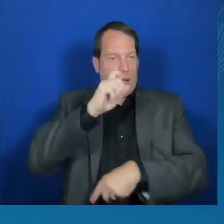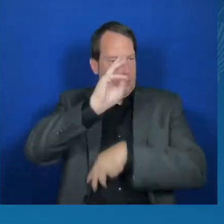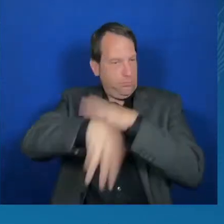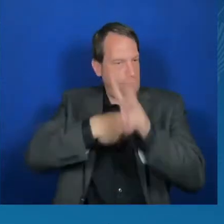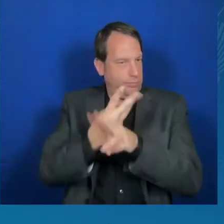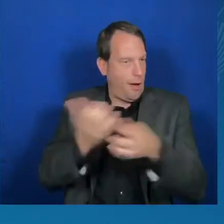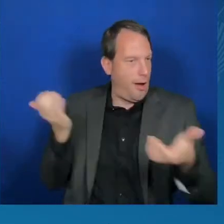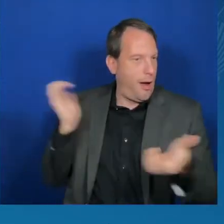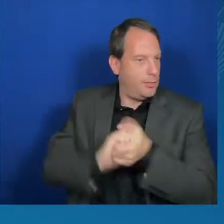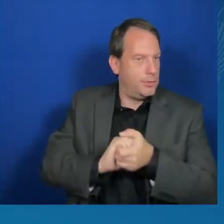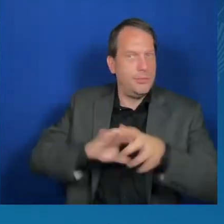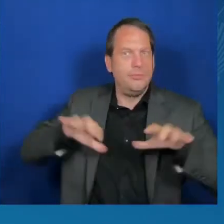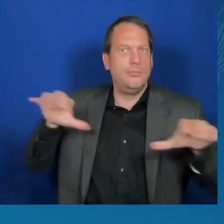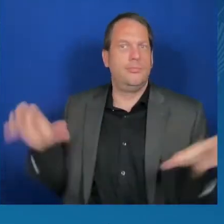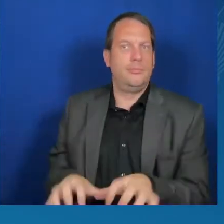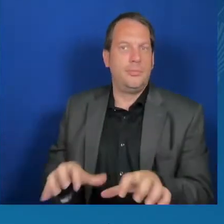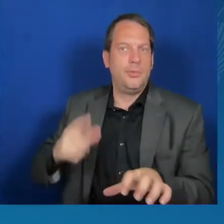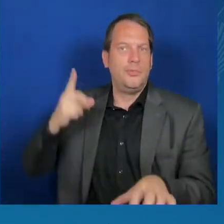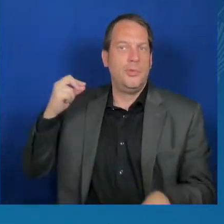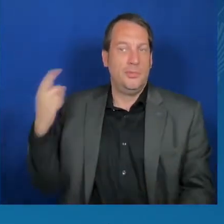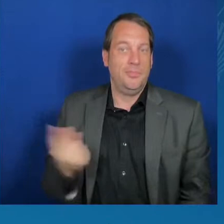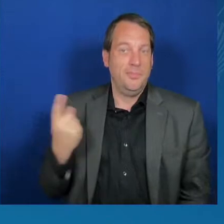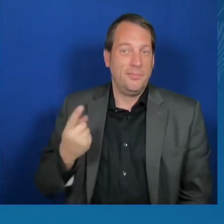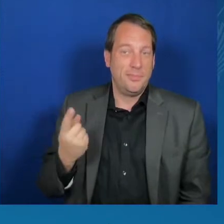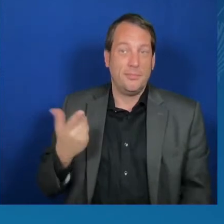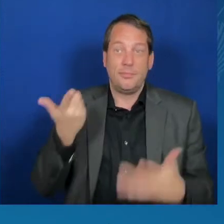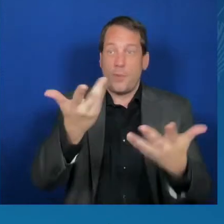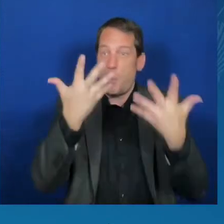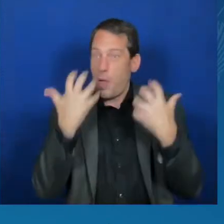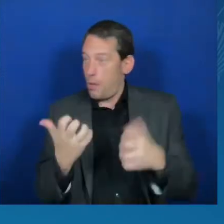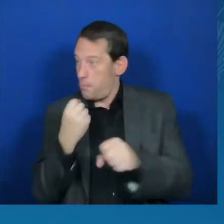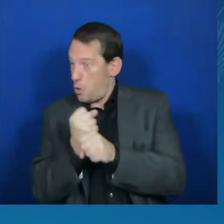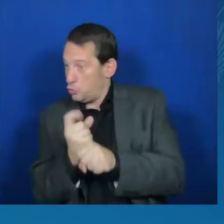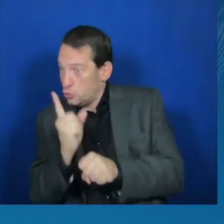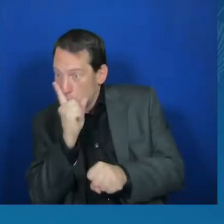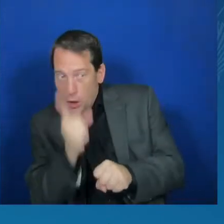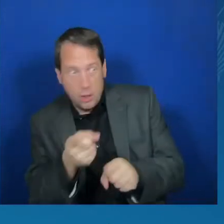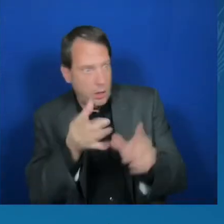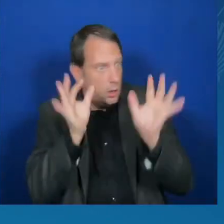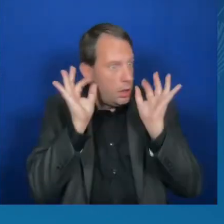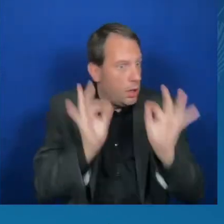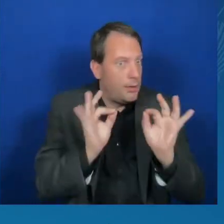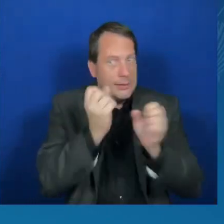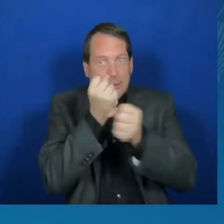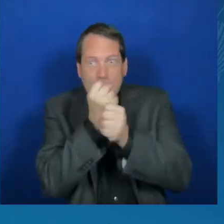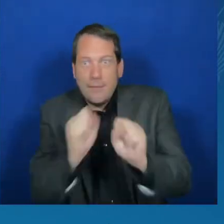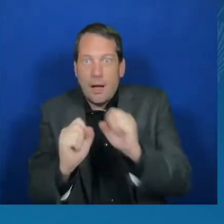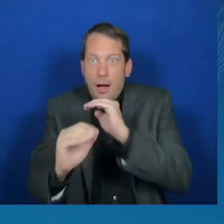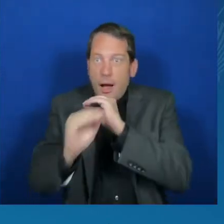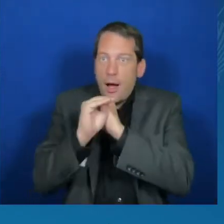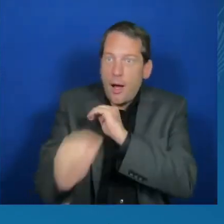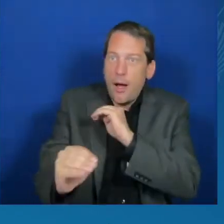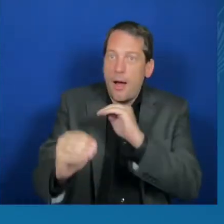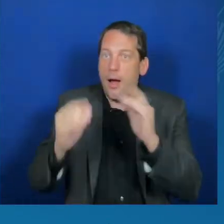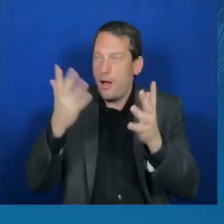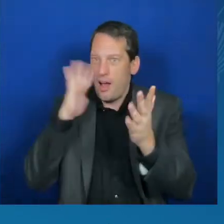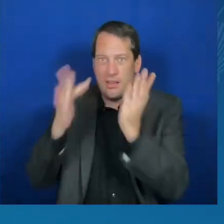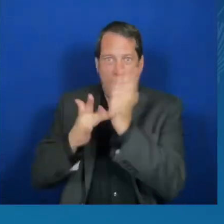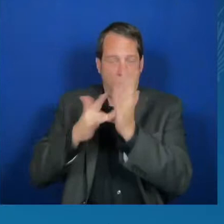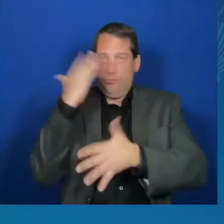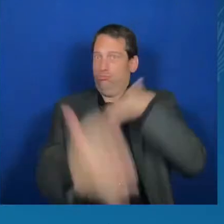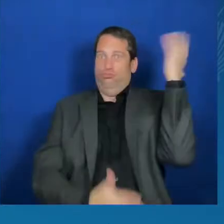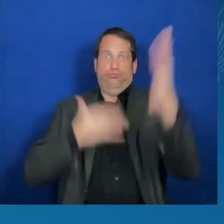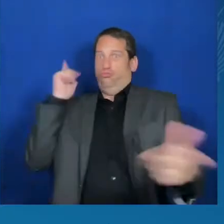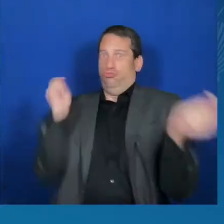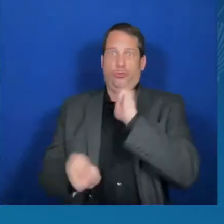change, I firmly believe that we must be guided by a common set of understandings among